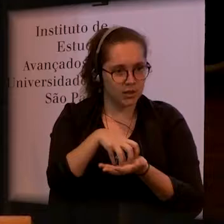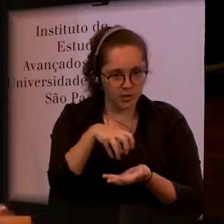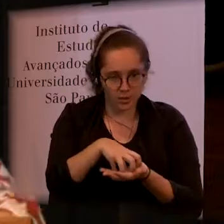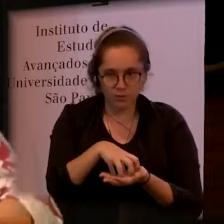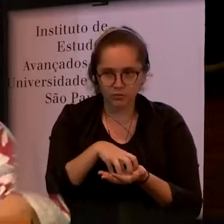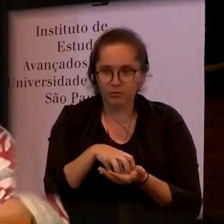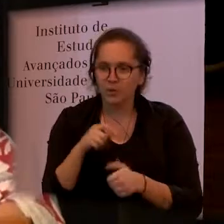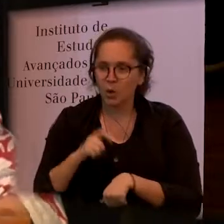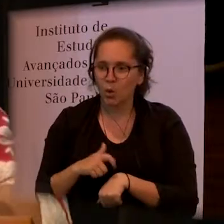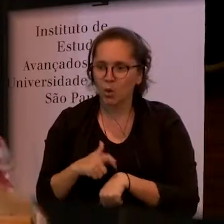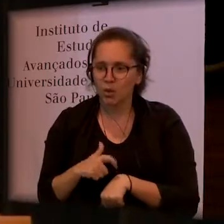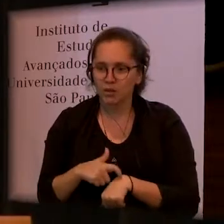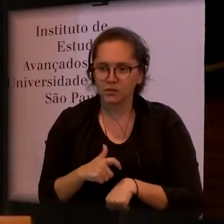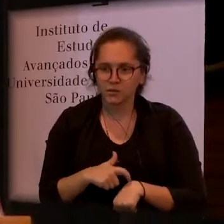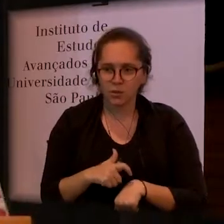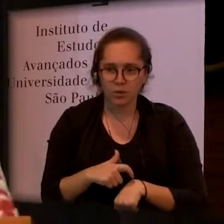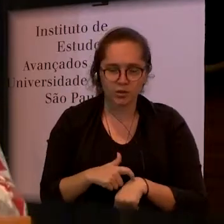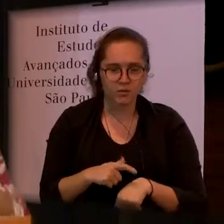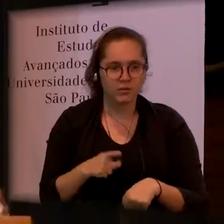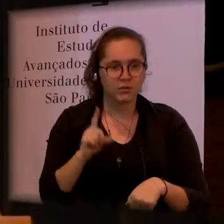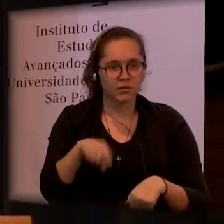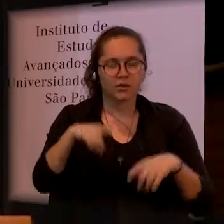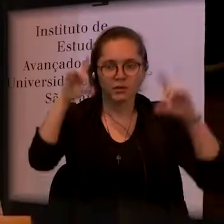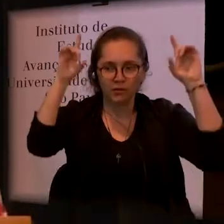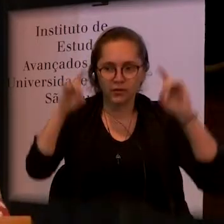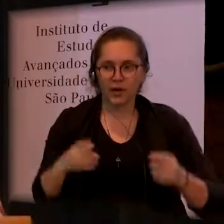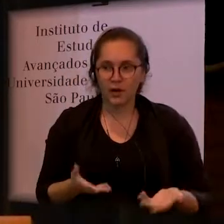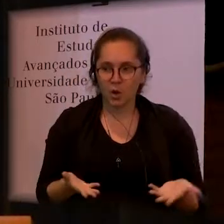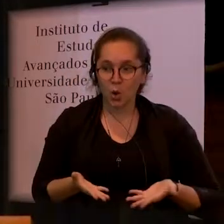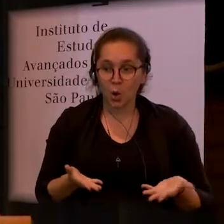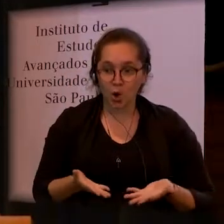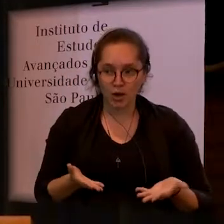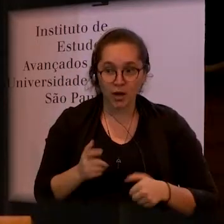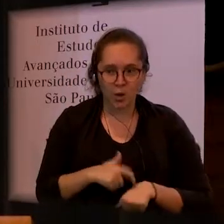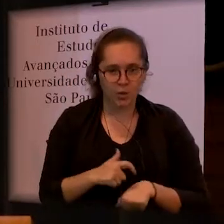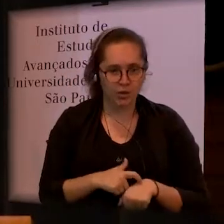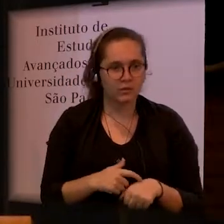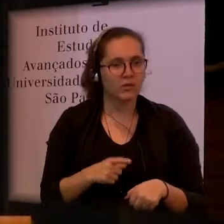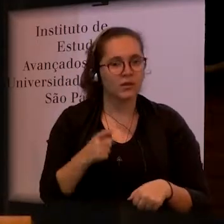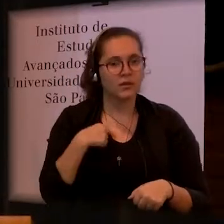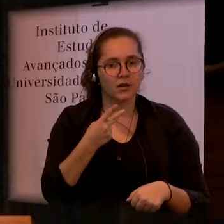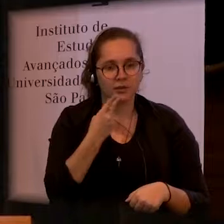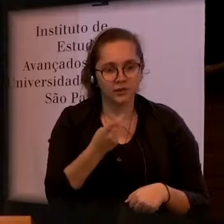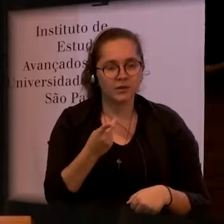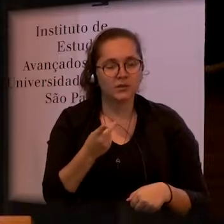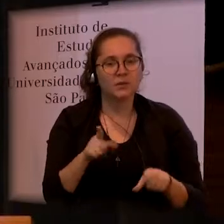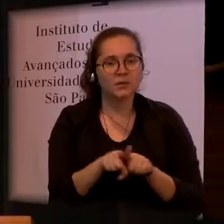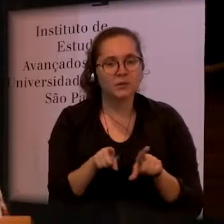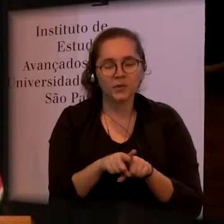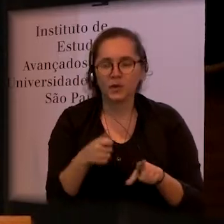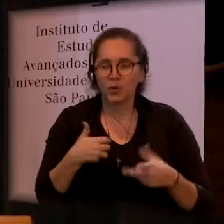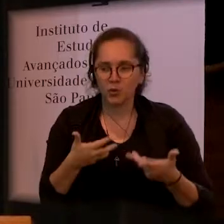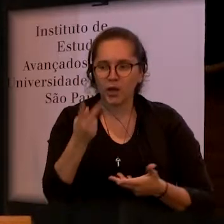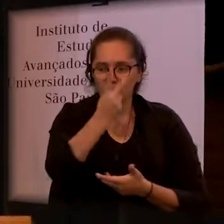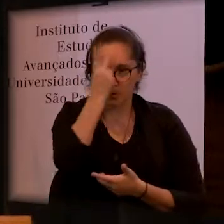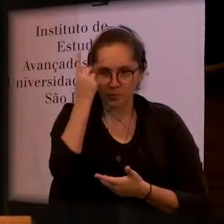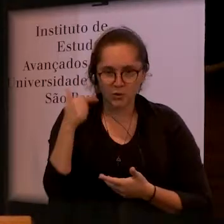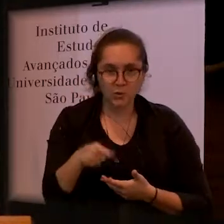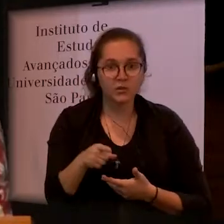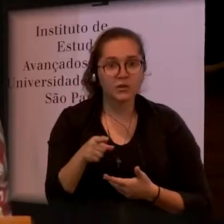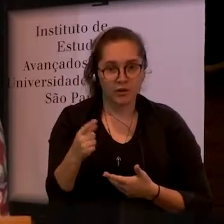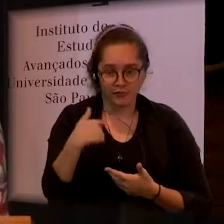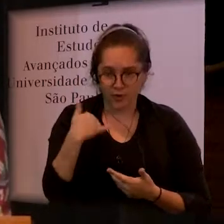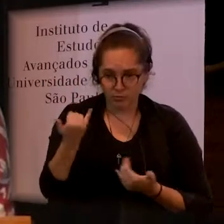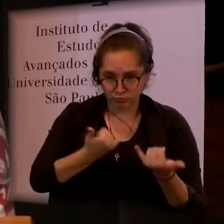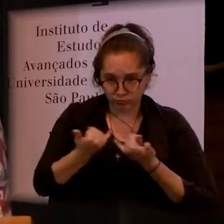that I want people to come to me and interact, to collaborate so that I can come here again. So that